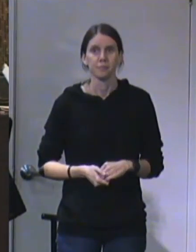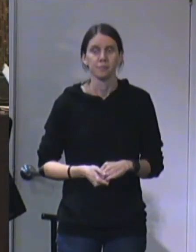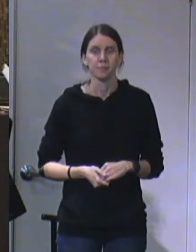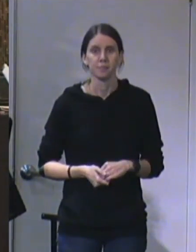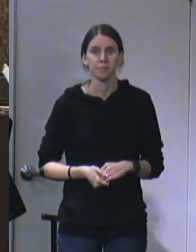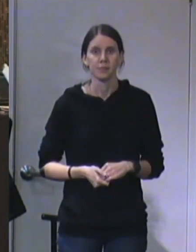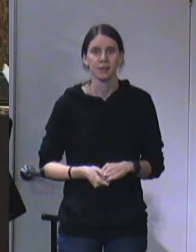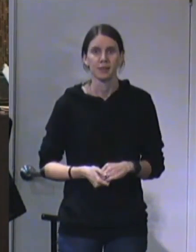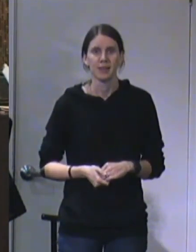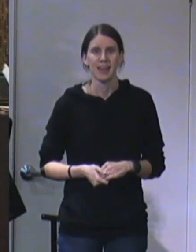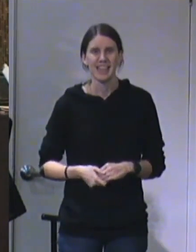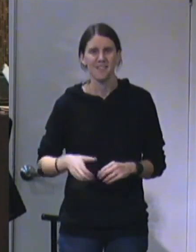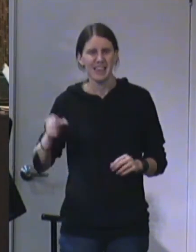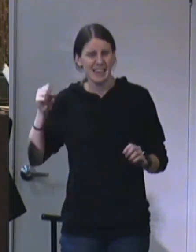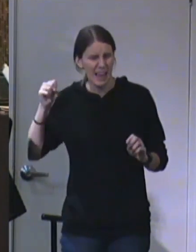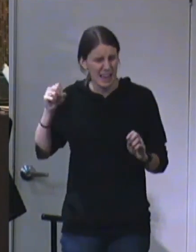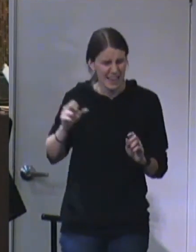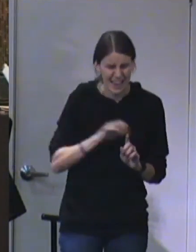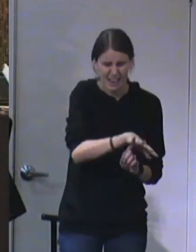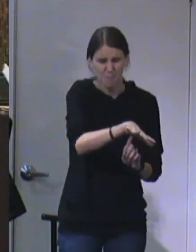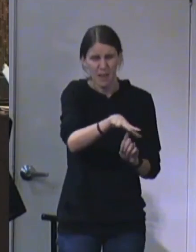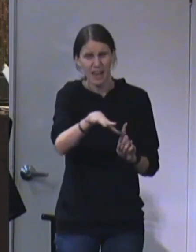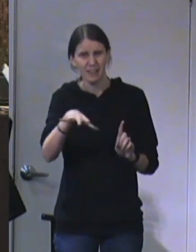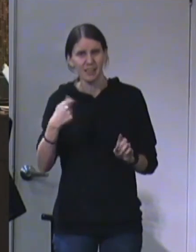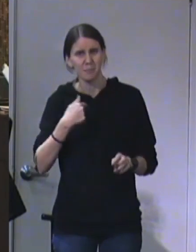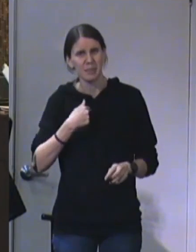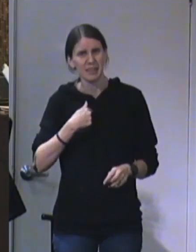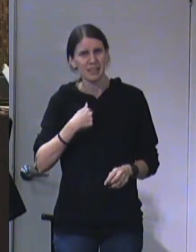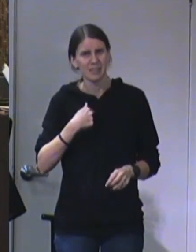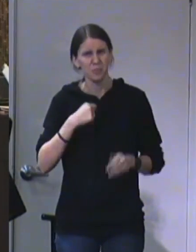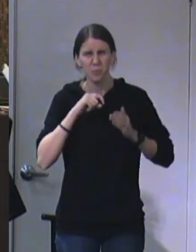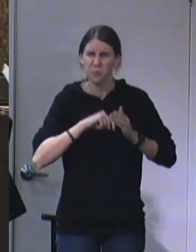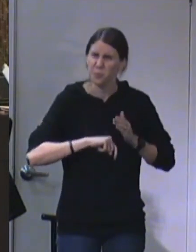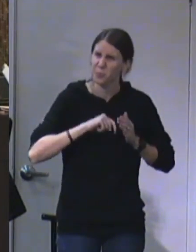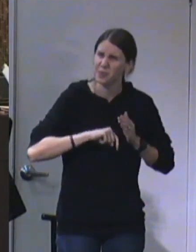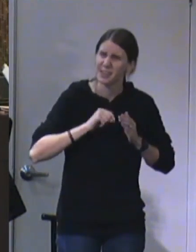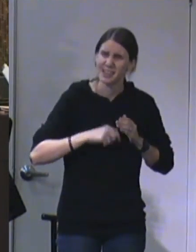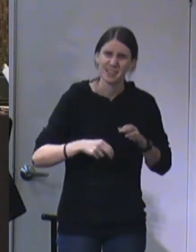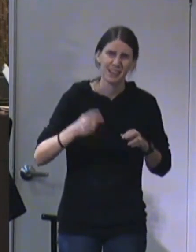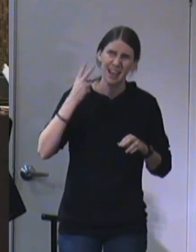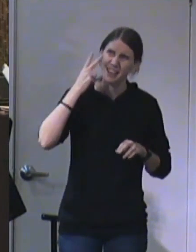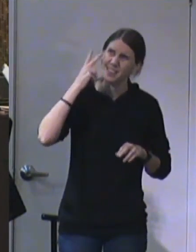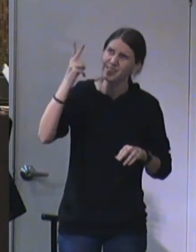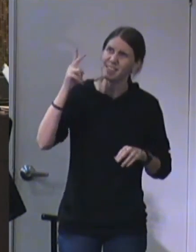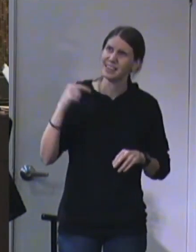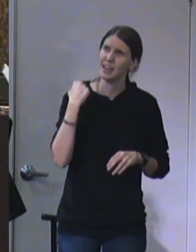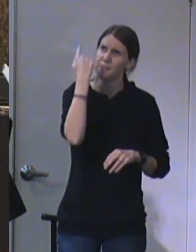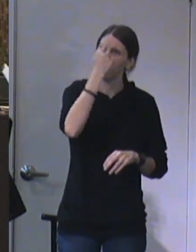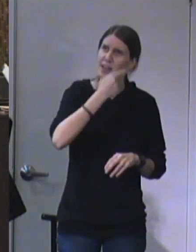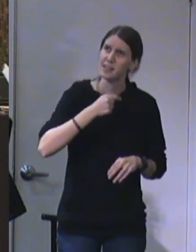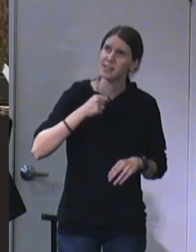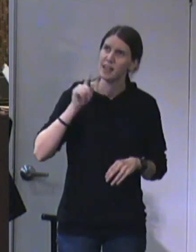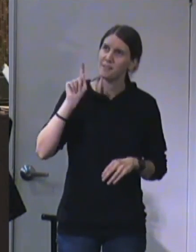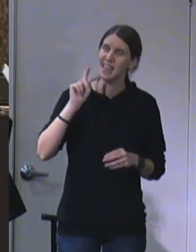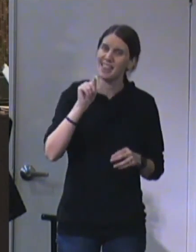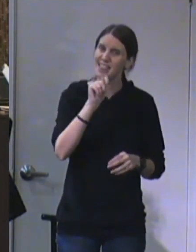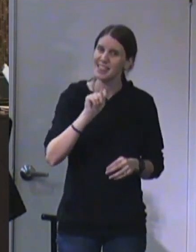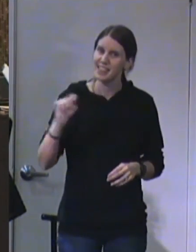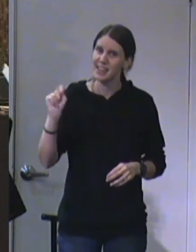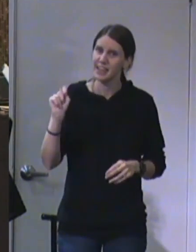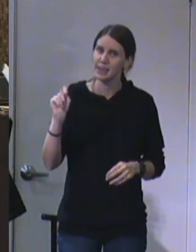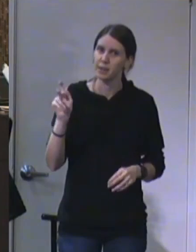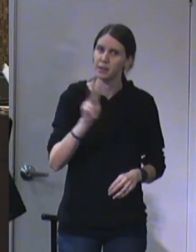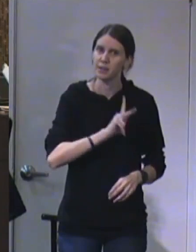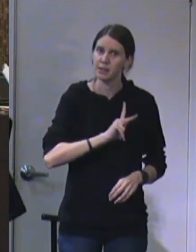And it's having a profound effect upon me. Once I look into the face of the King,